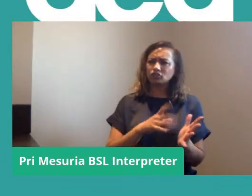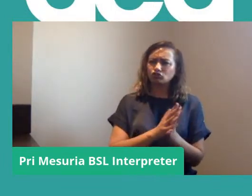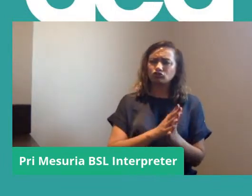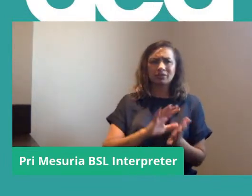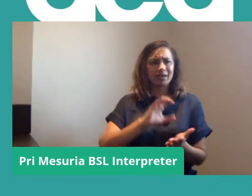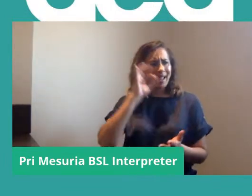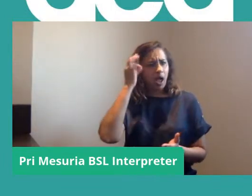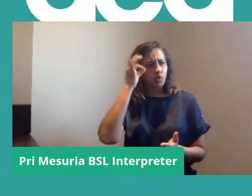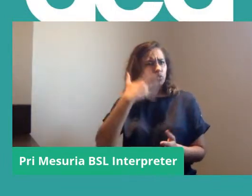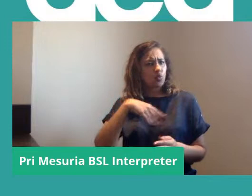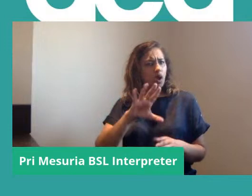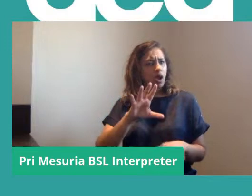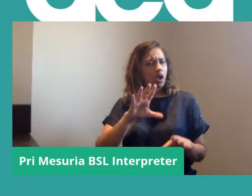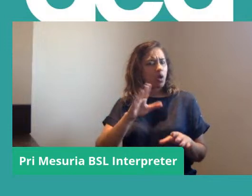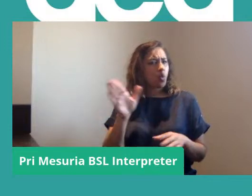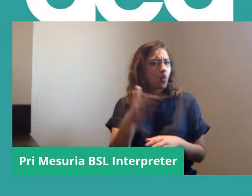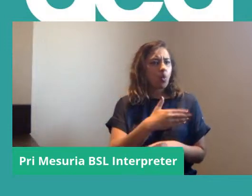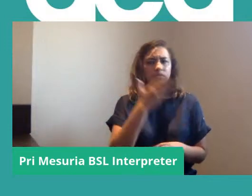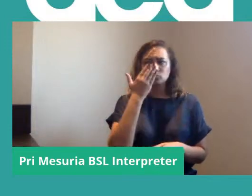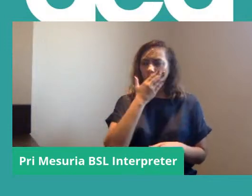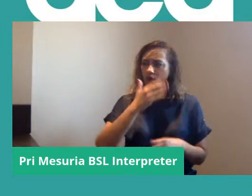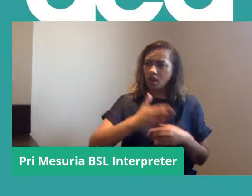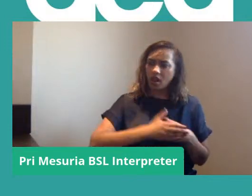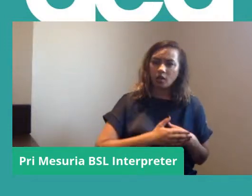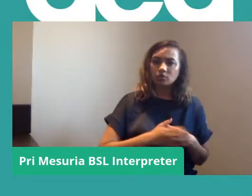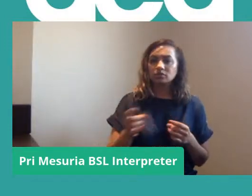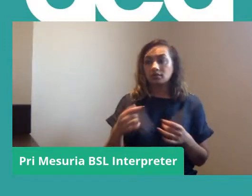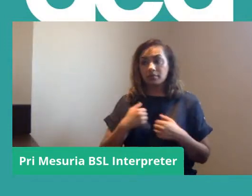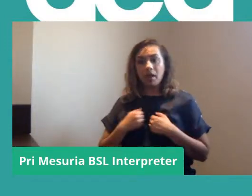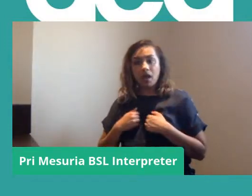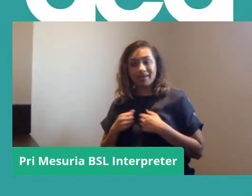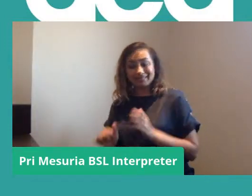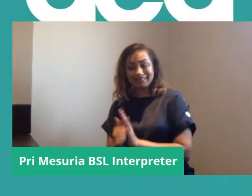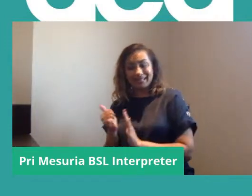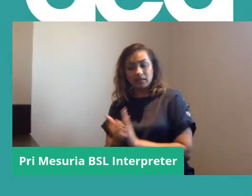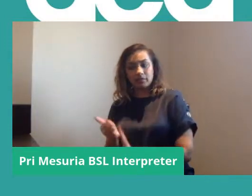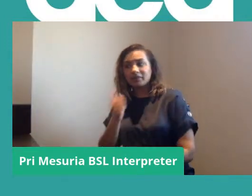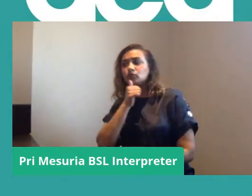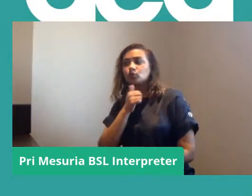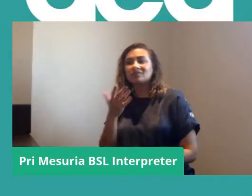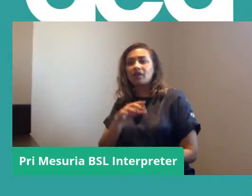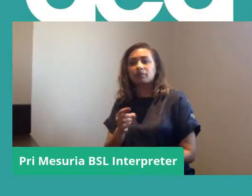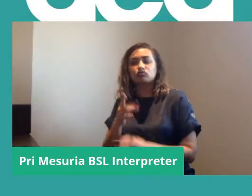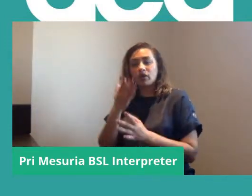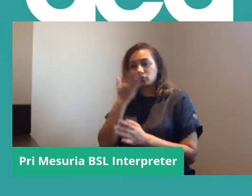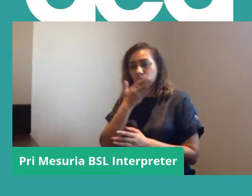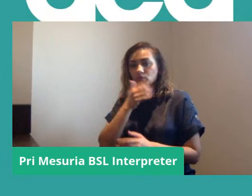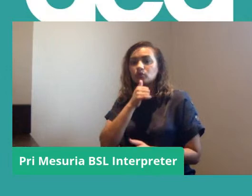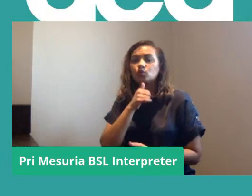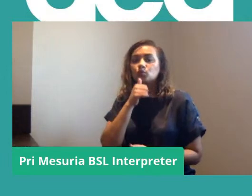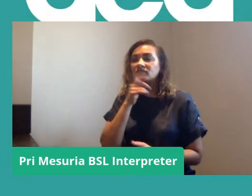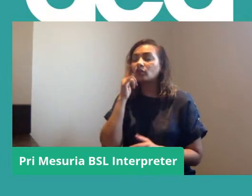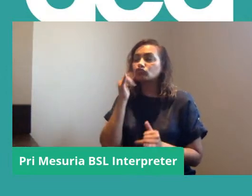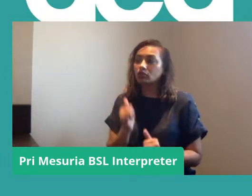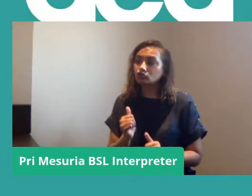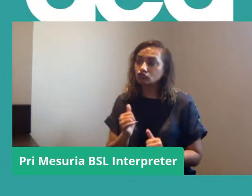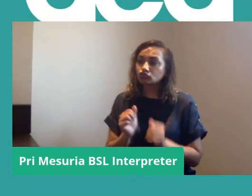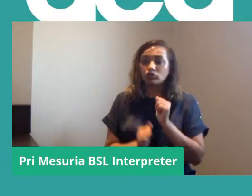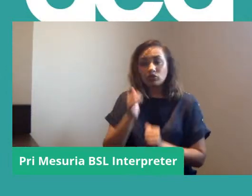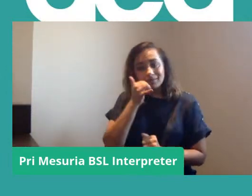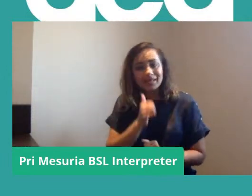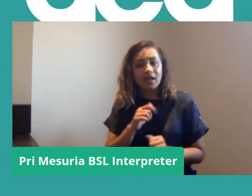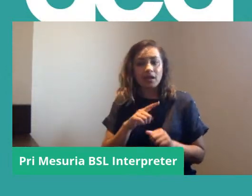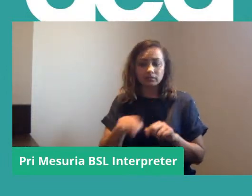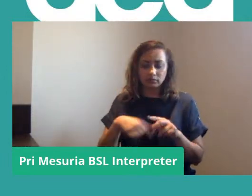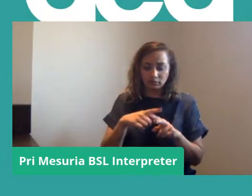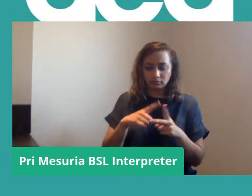close their schools early, so using some of the track school techniques, for example, the use of structure tests and kind of really